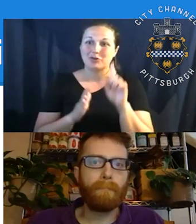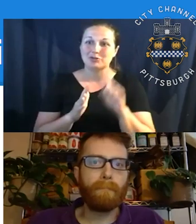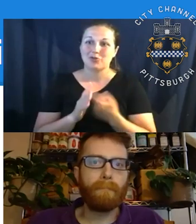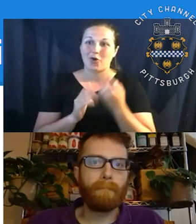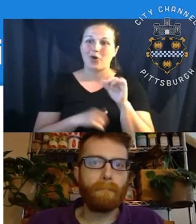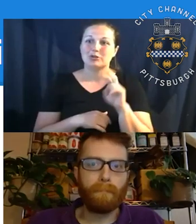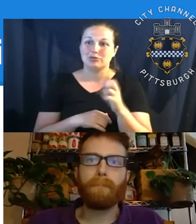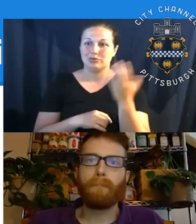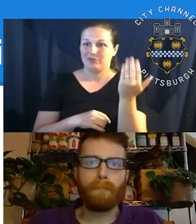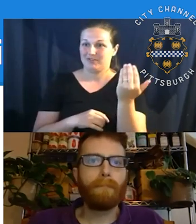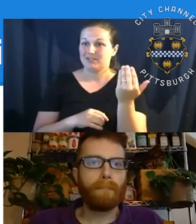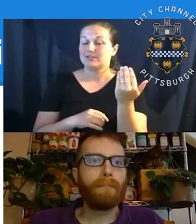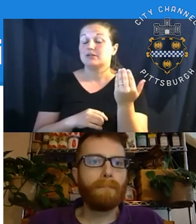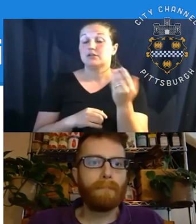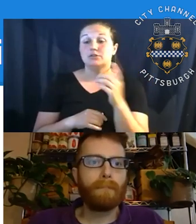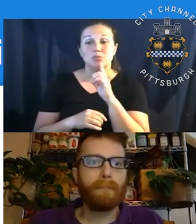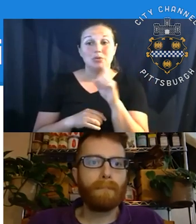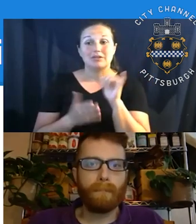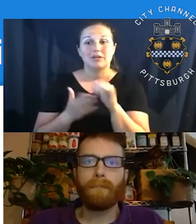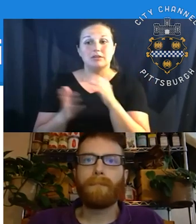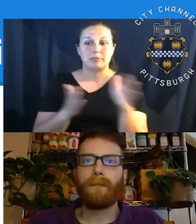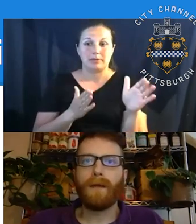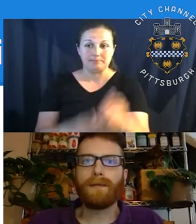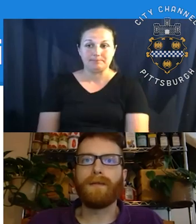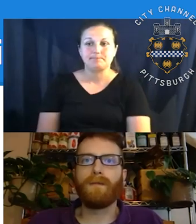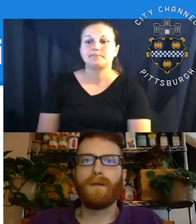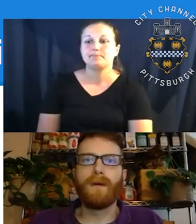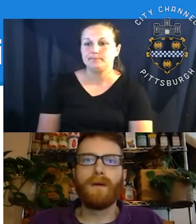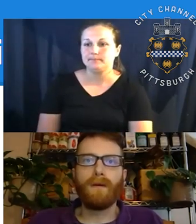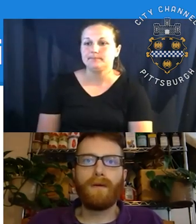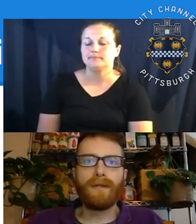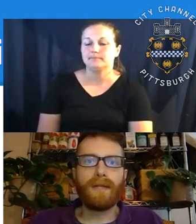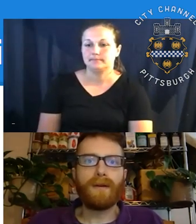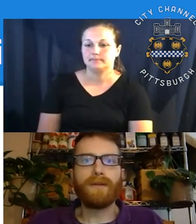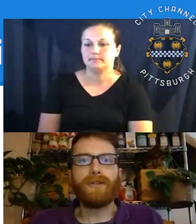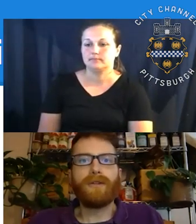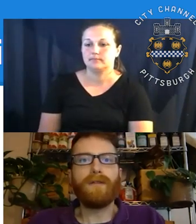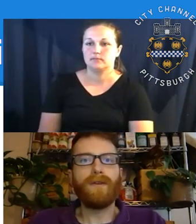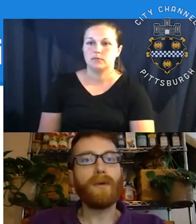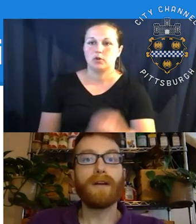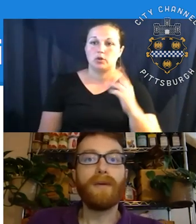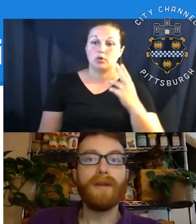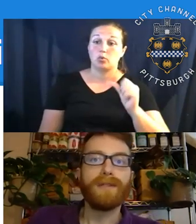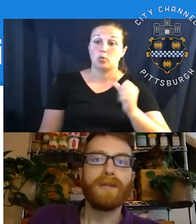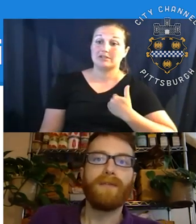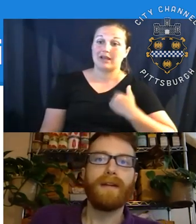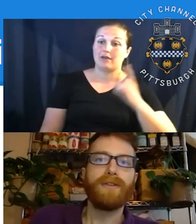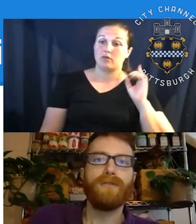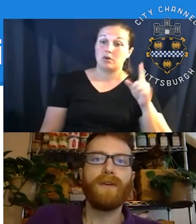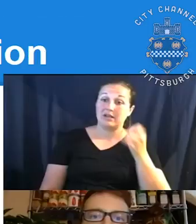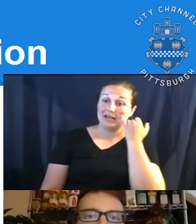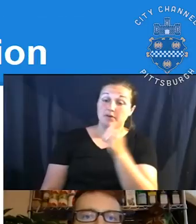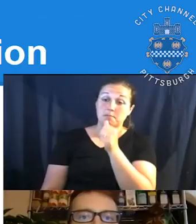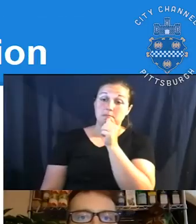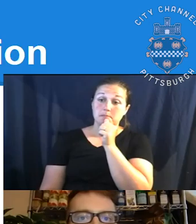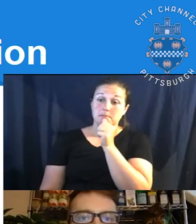on the 15th. So that's, that's the plan. Excuse me. Excellent. Chris had a question. If a private company wants to provide additional